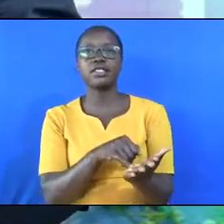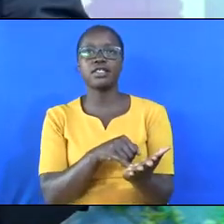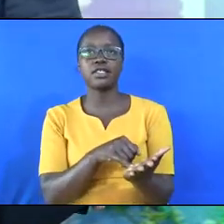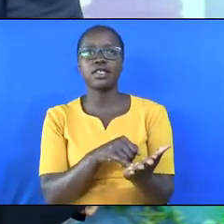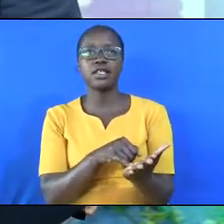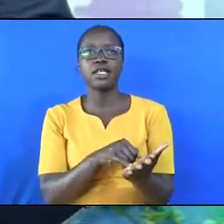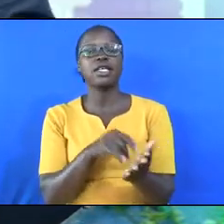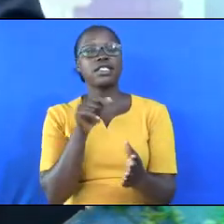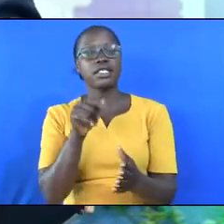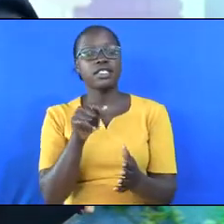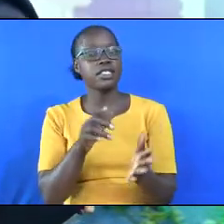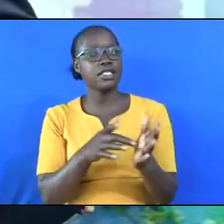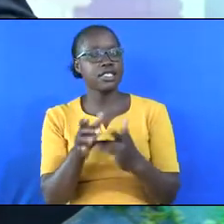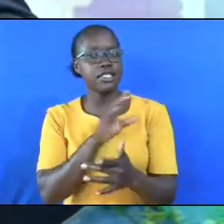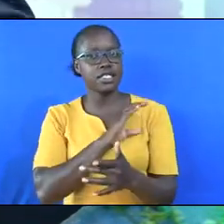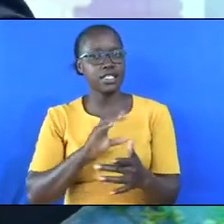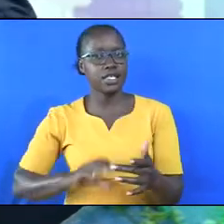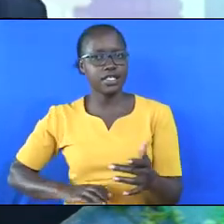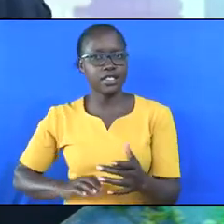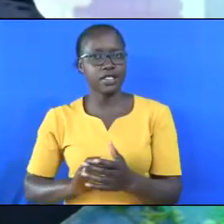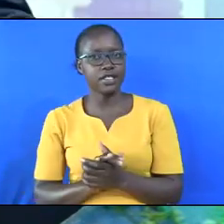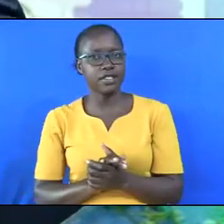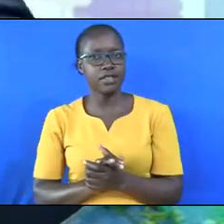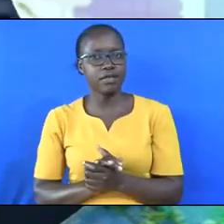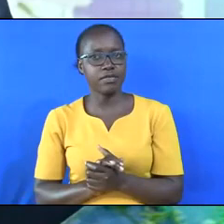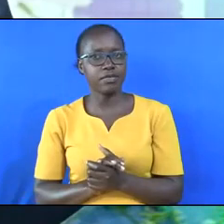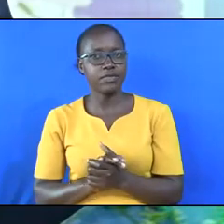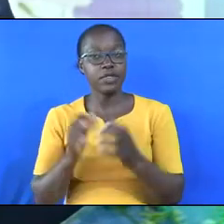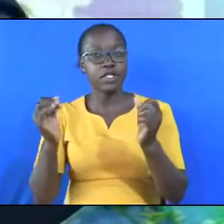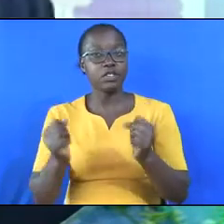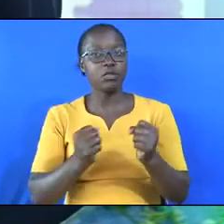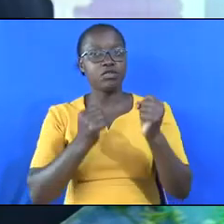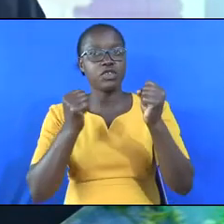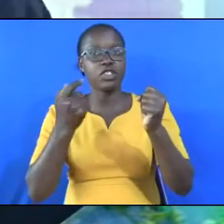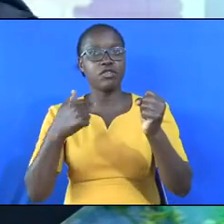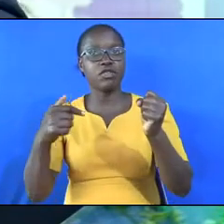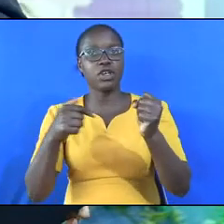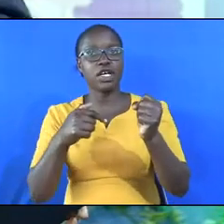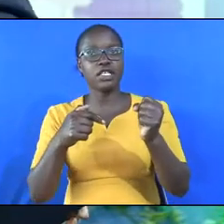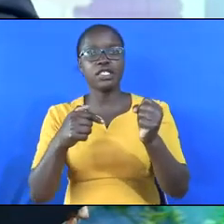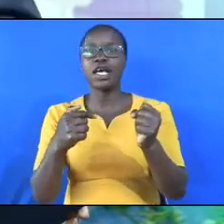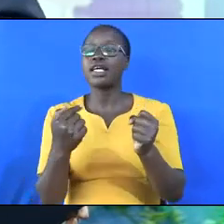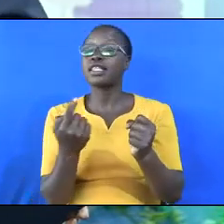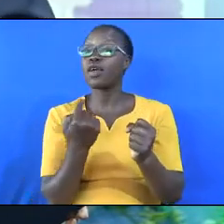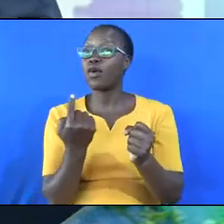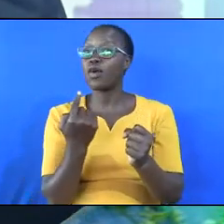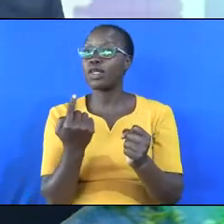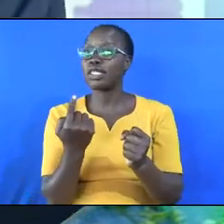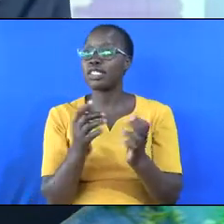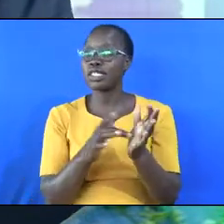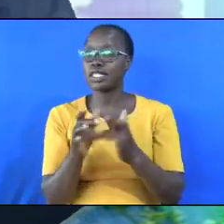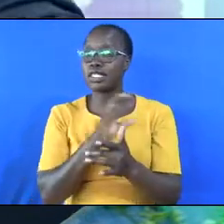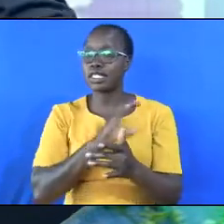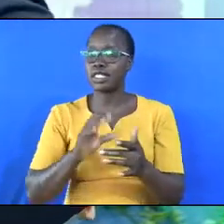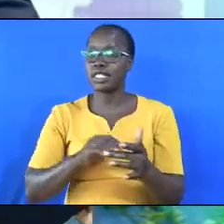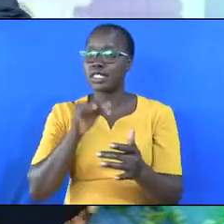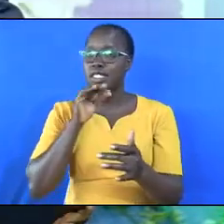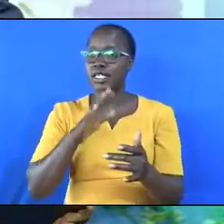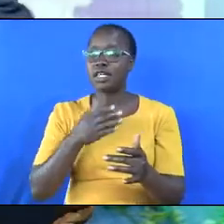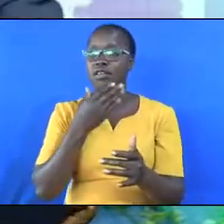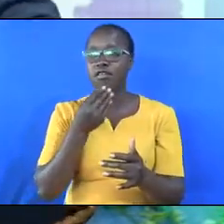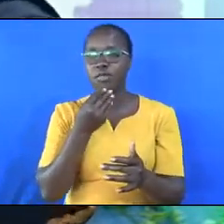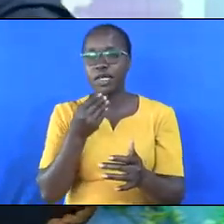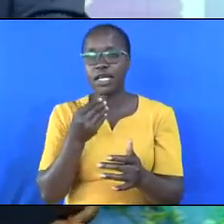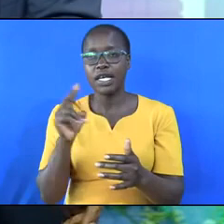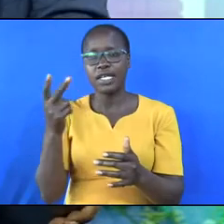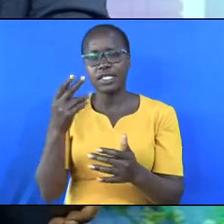Only Jesus Christ will be victorious over sin. It is the only Jesus who can top the heart of man. The